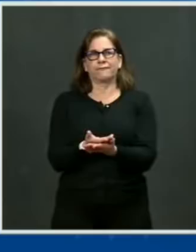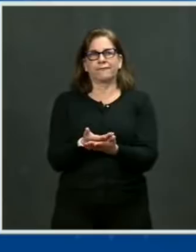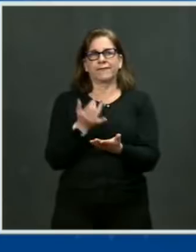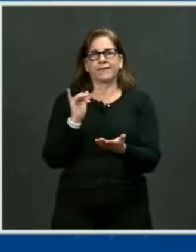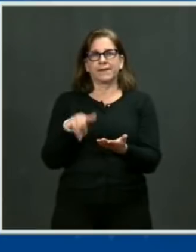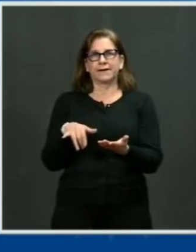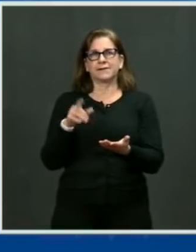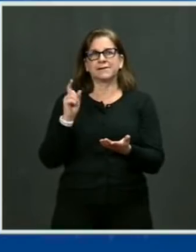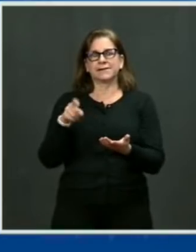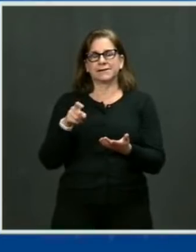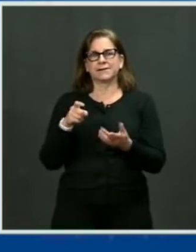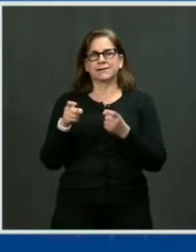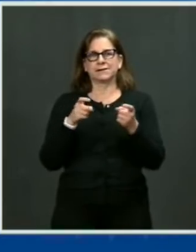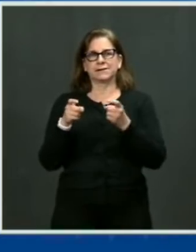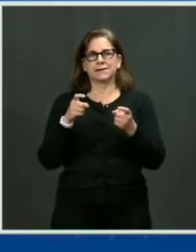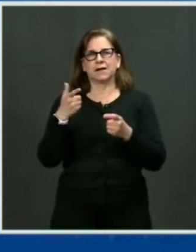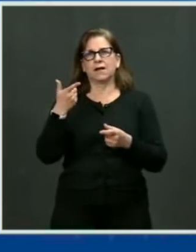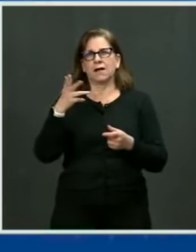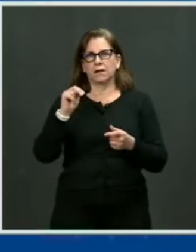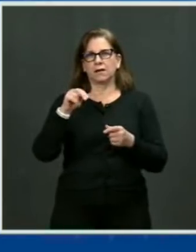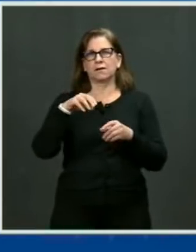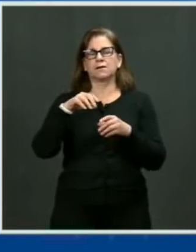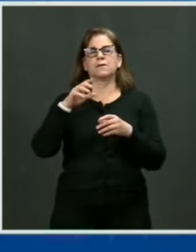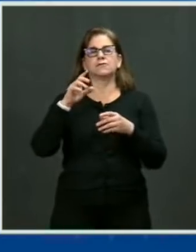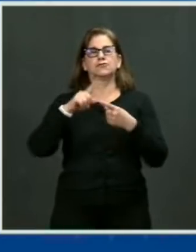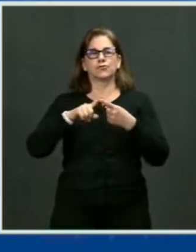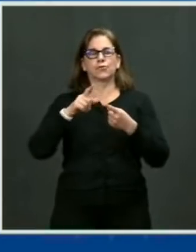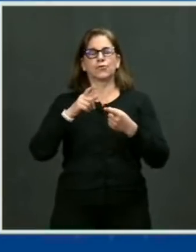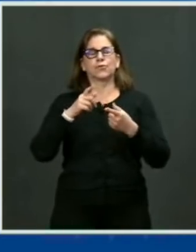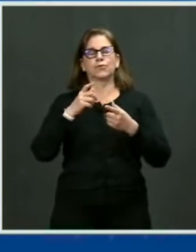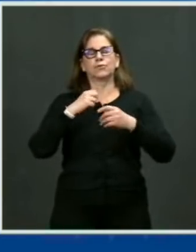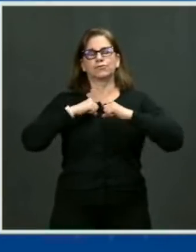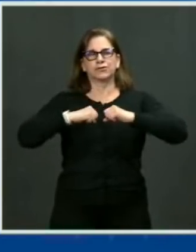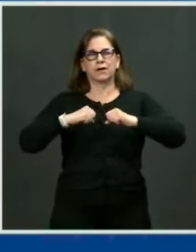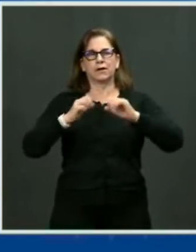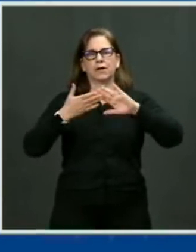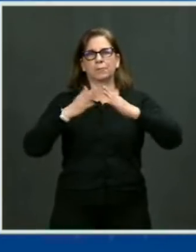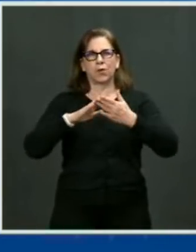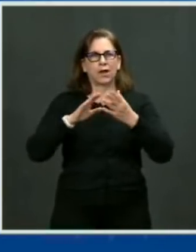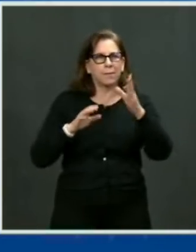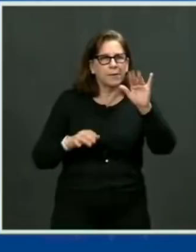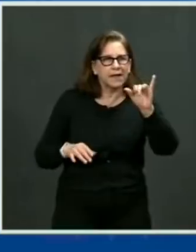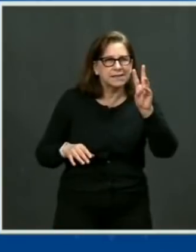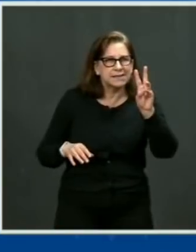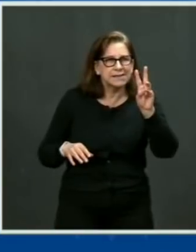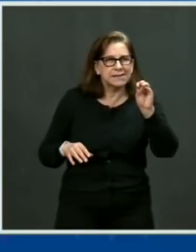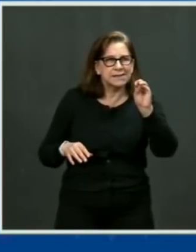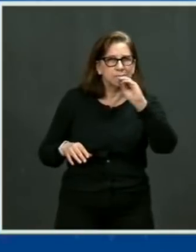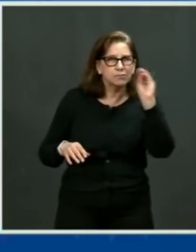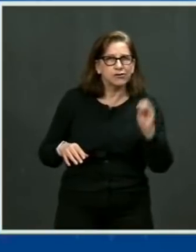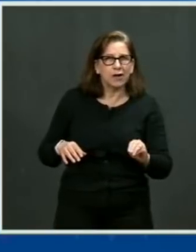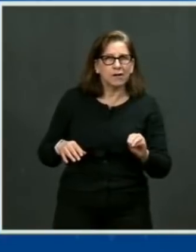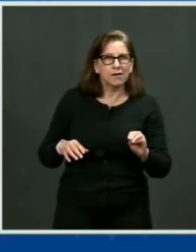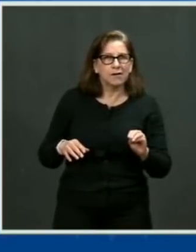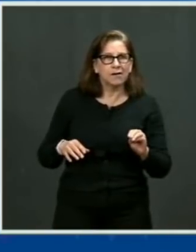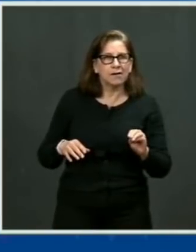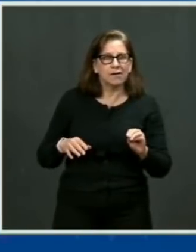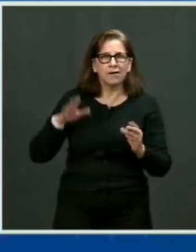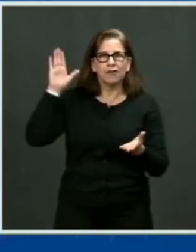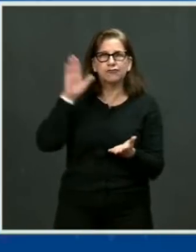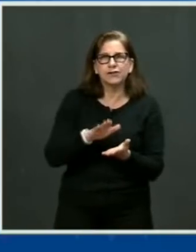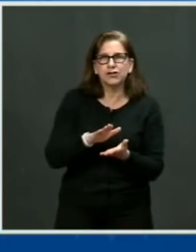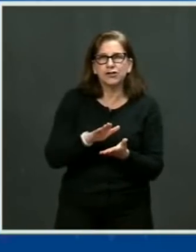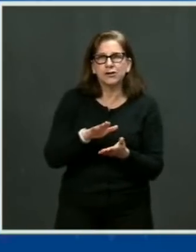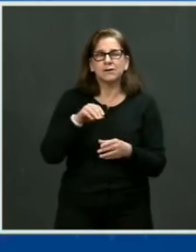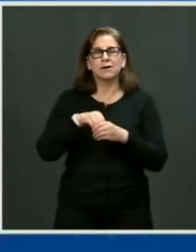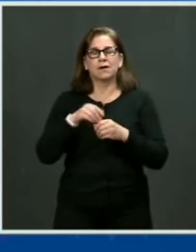homicides of up to 60 percent in urban communities. But many of these have been badly underfunded or not funded at all of